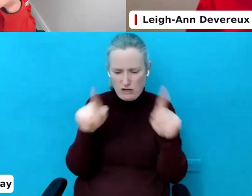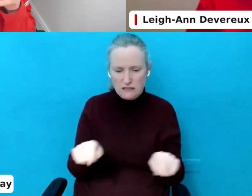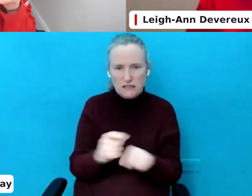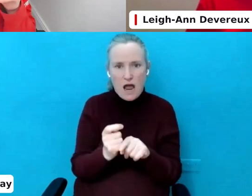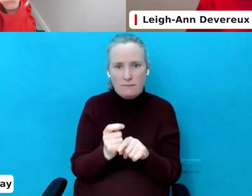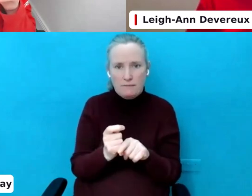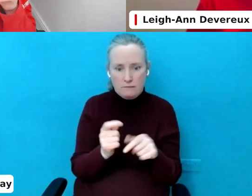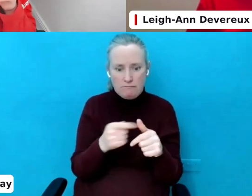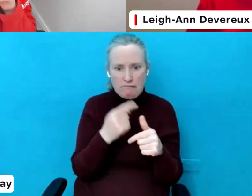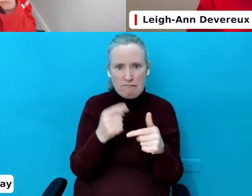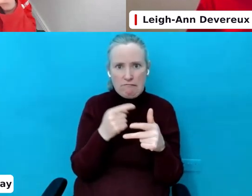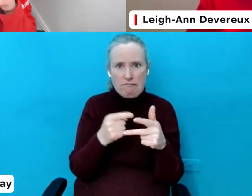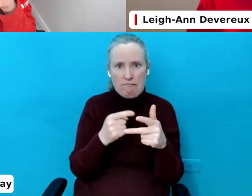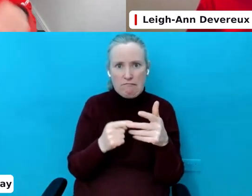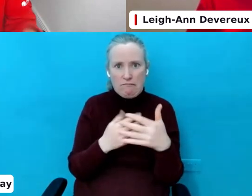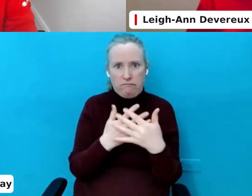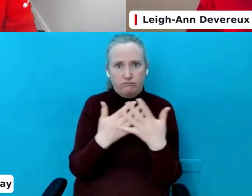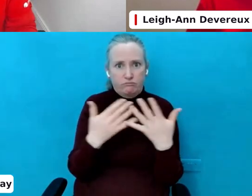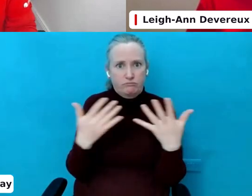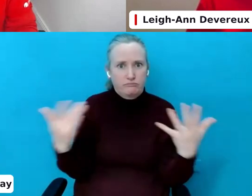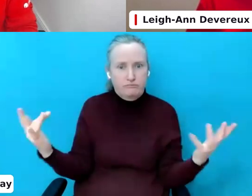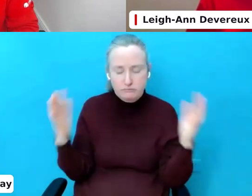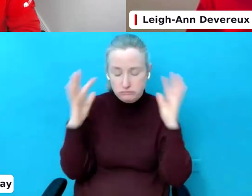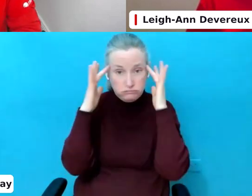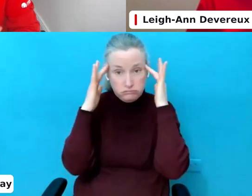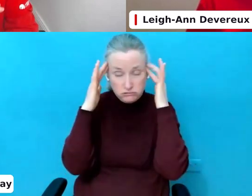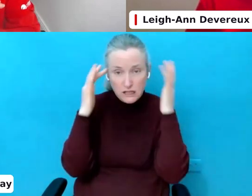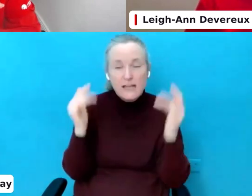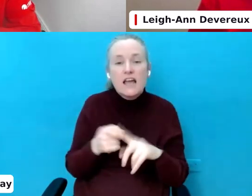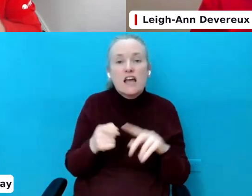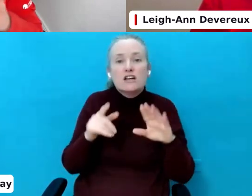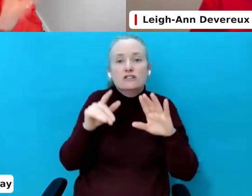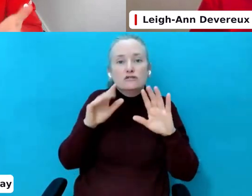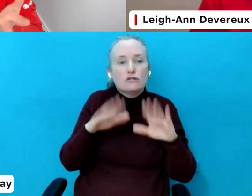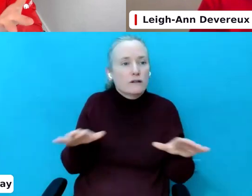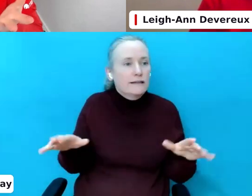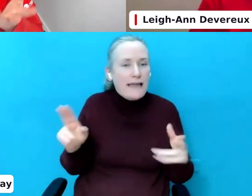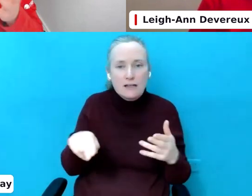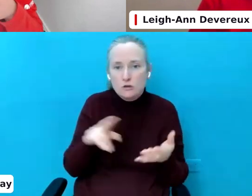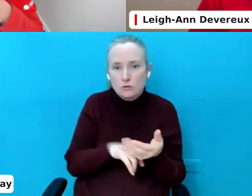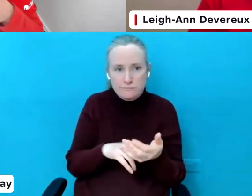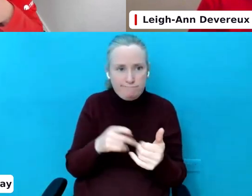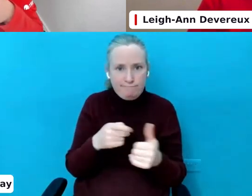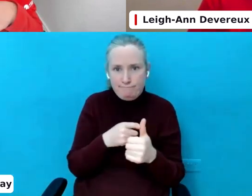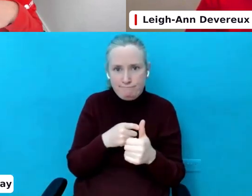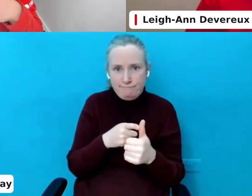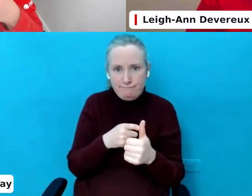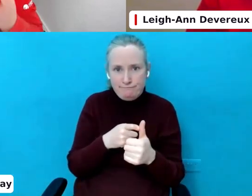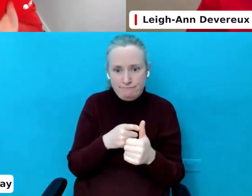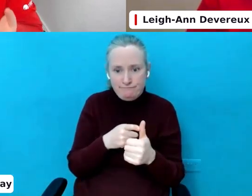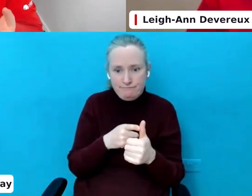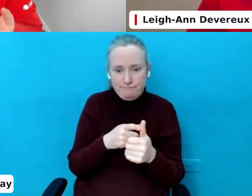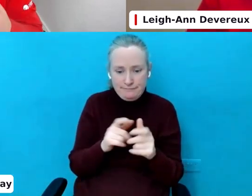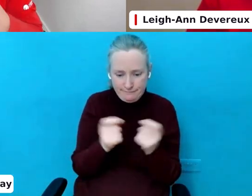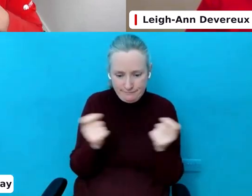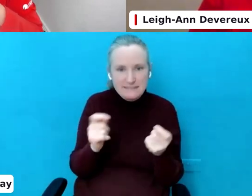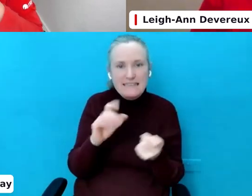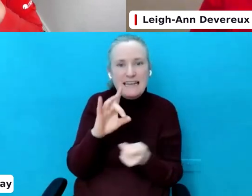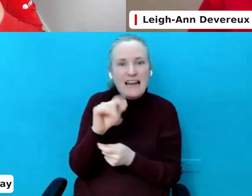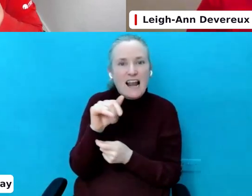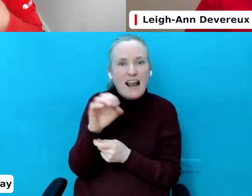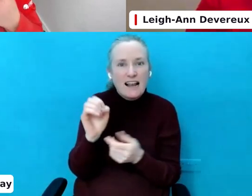very gray area because, you know, kids can be using, you know, their Kindle, listening to music.